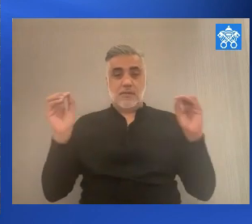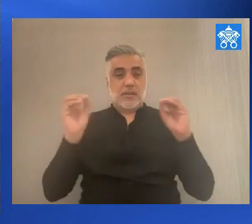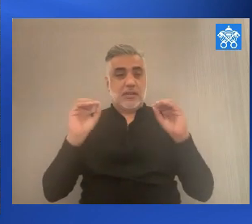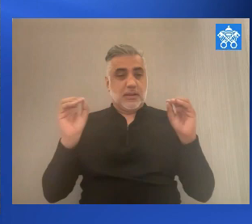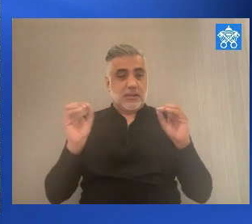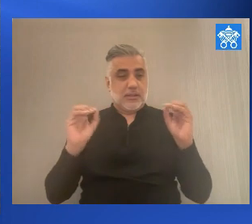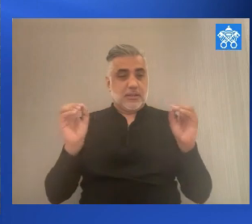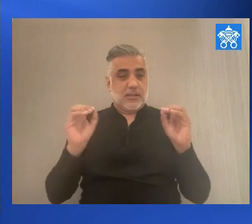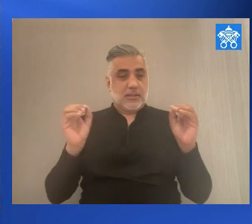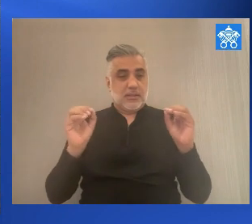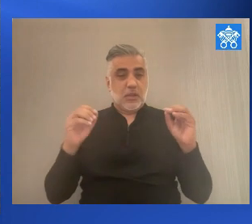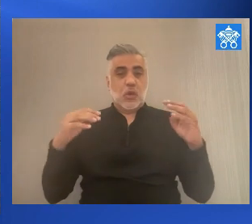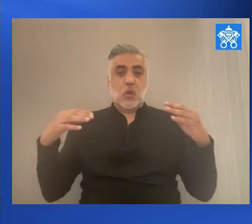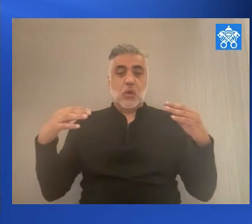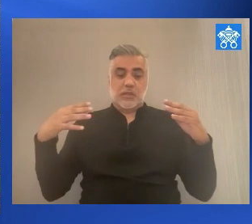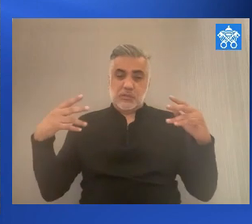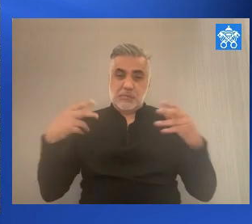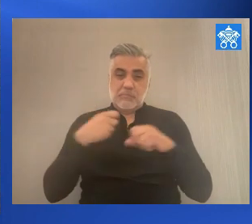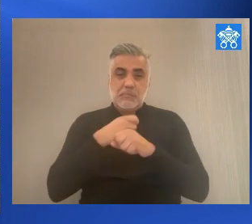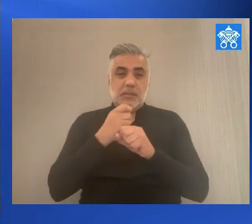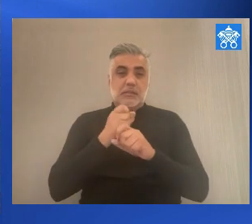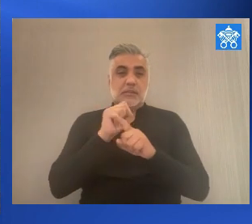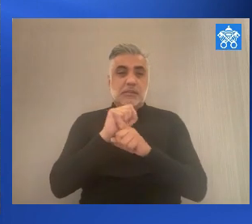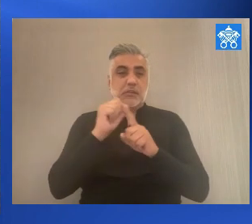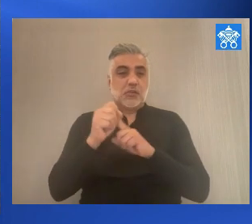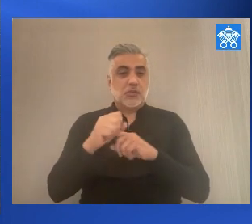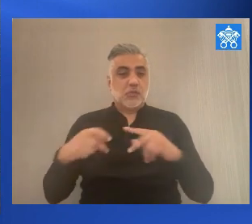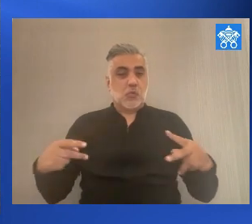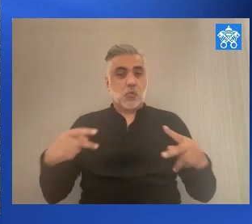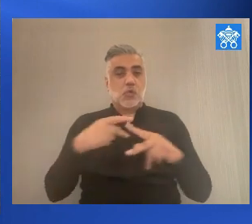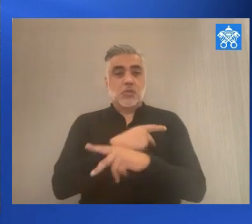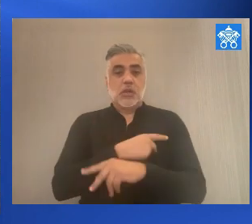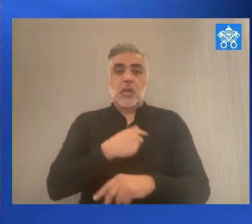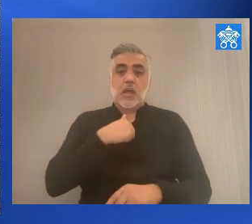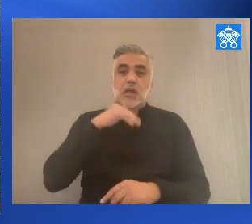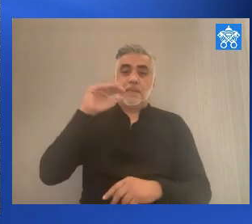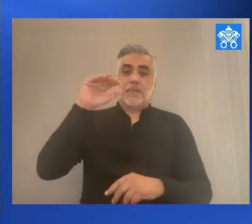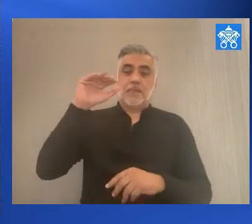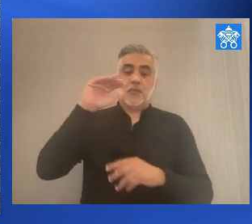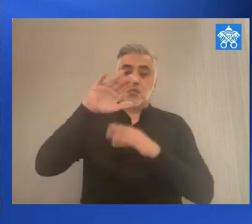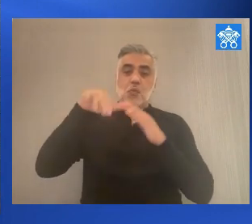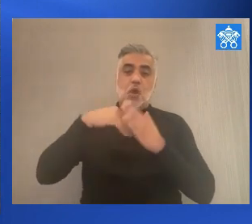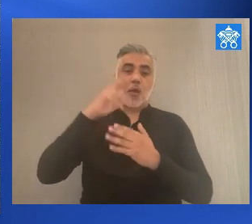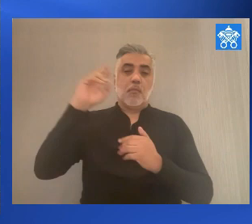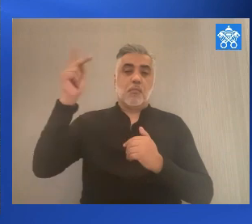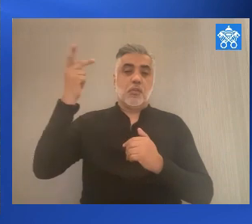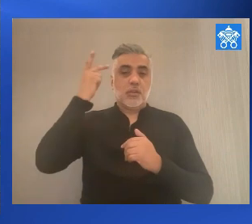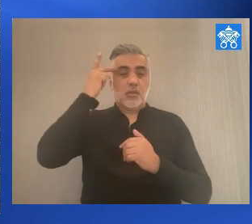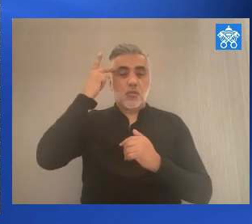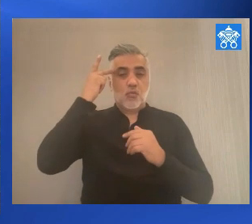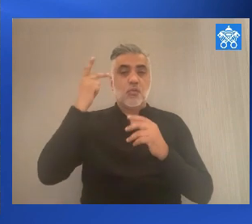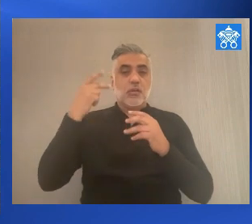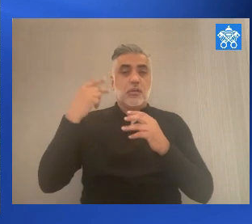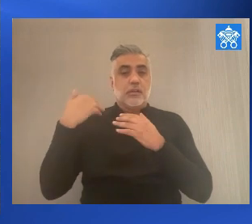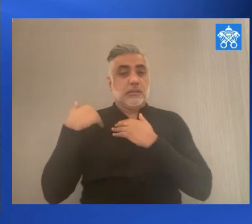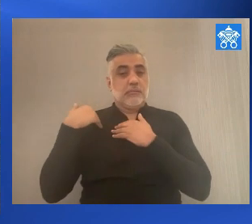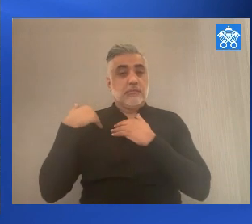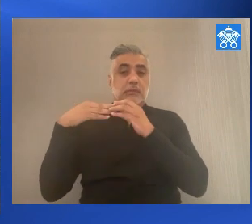Just worsen the consequences. I appeal to all political leaders